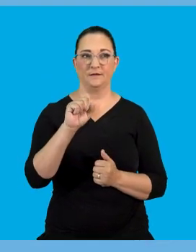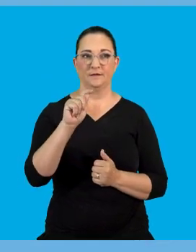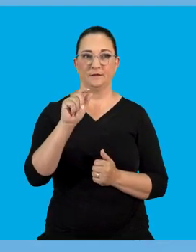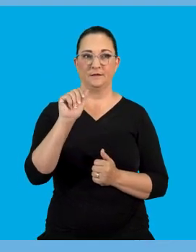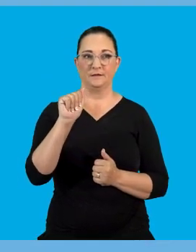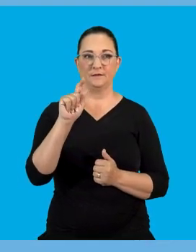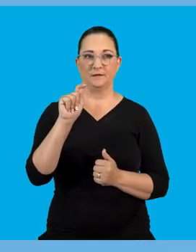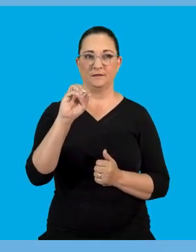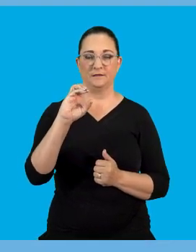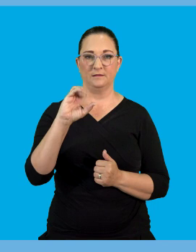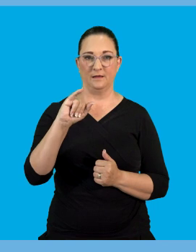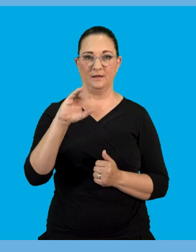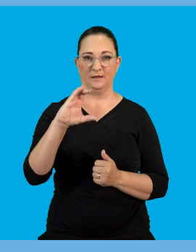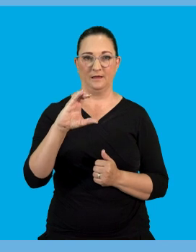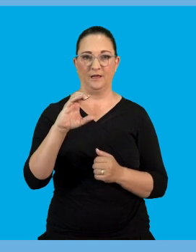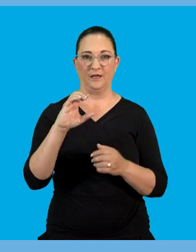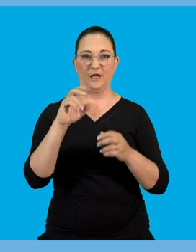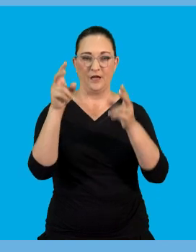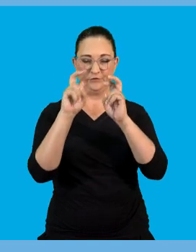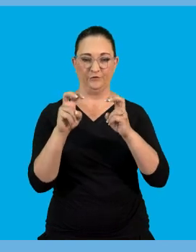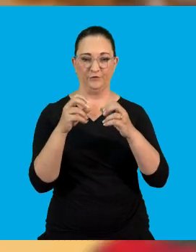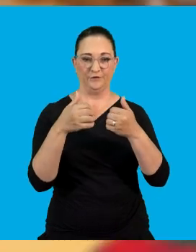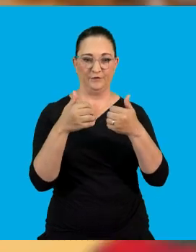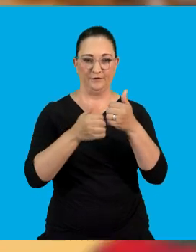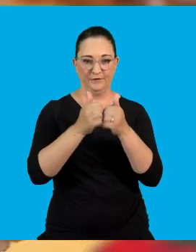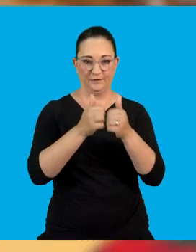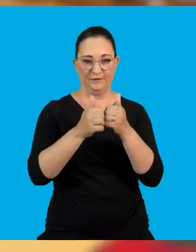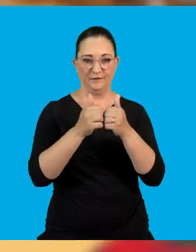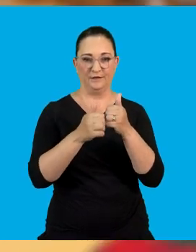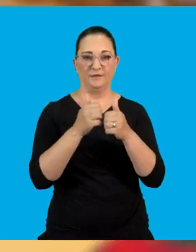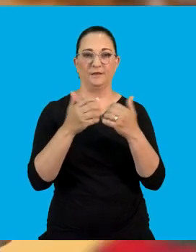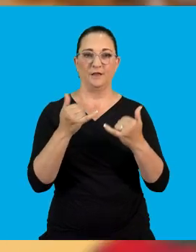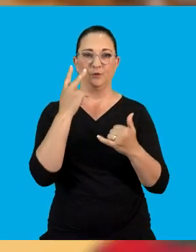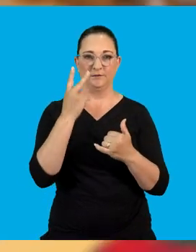at static electricity and friction in more detail. So let's begin.